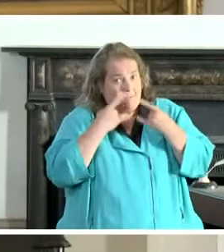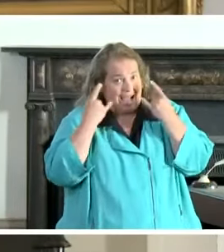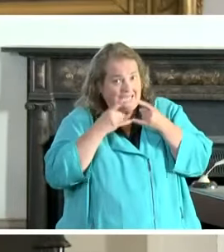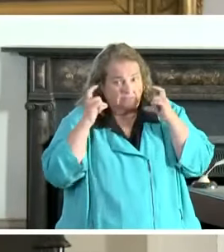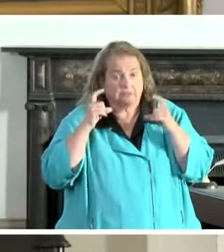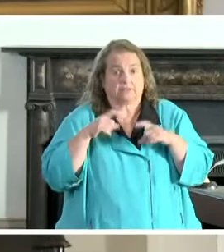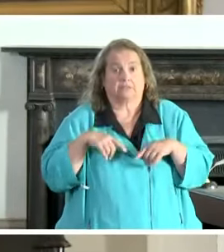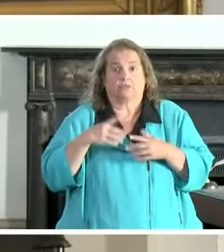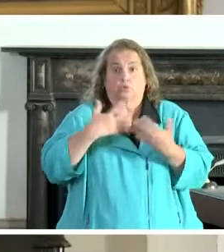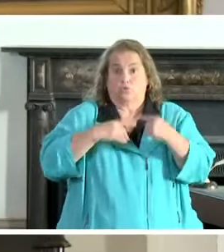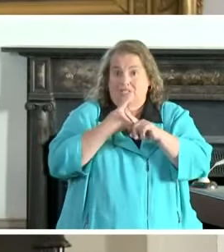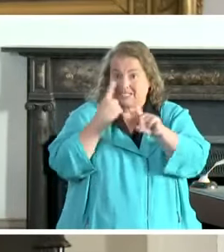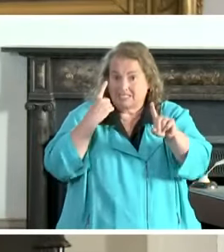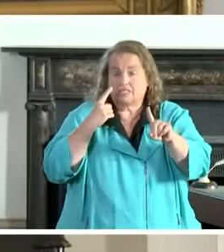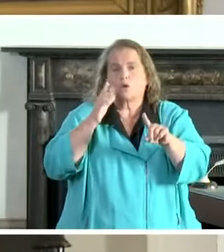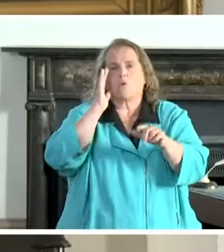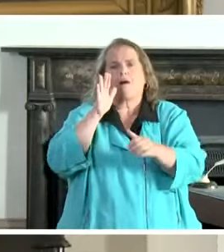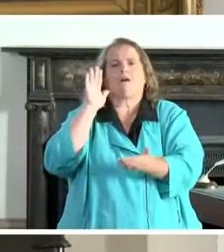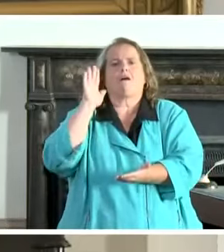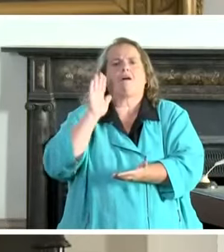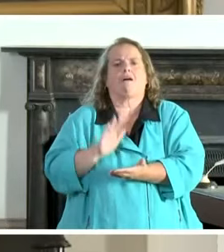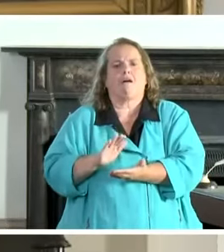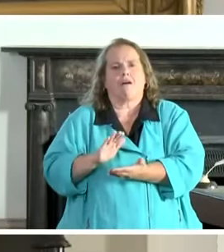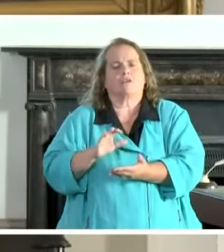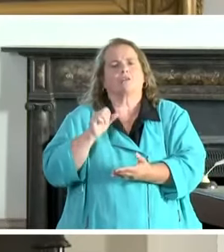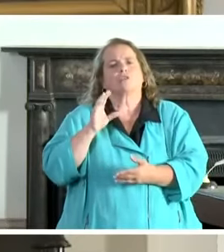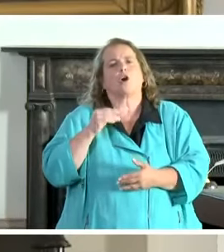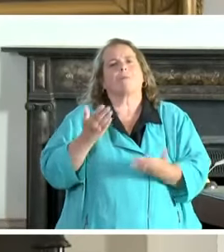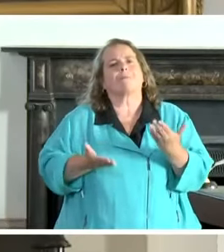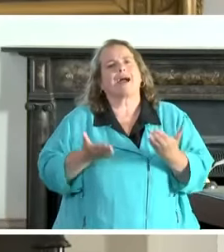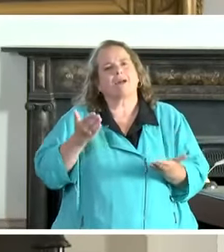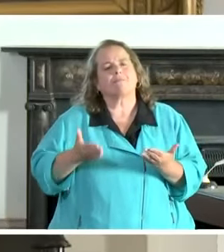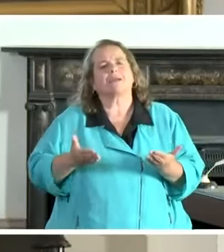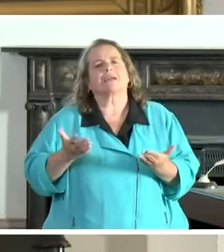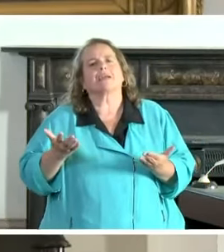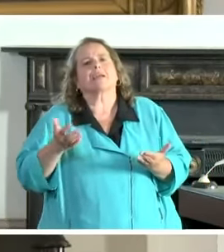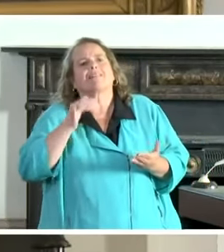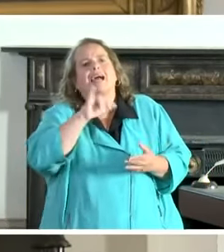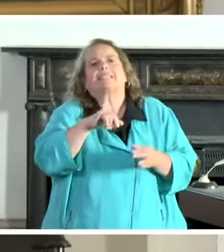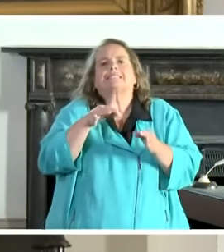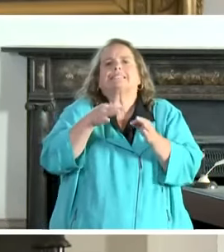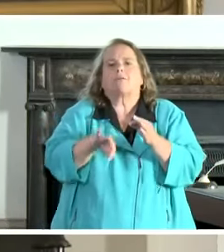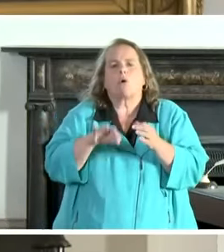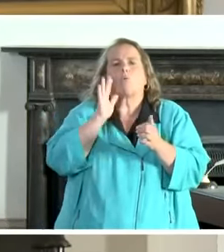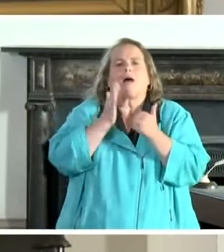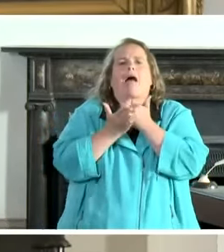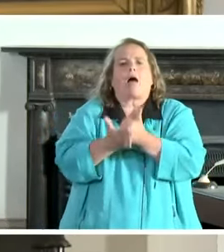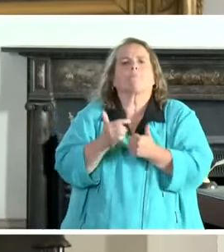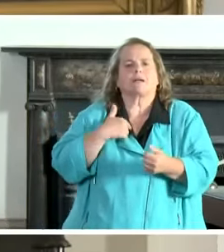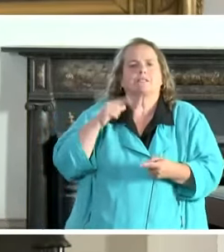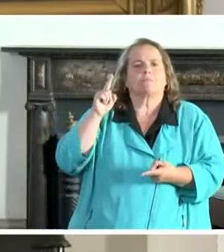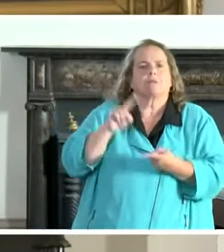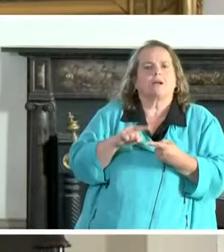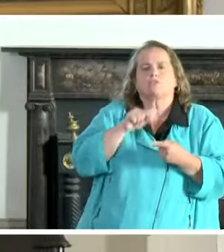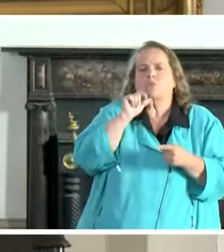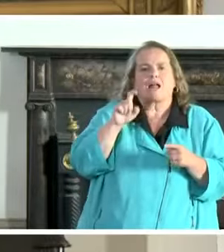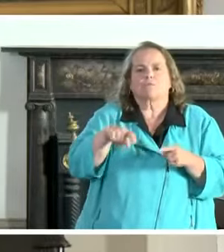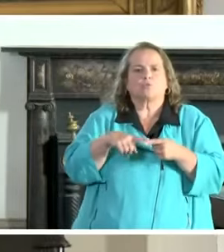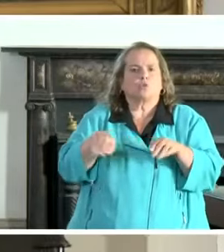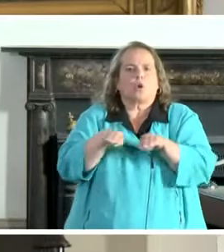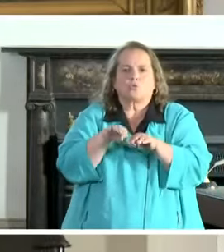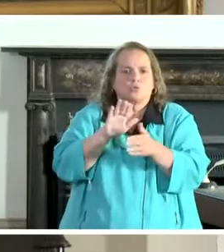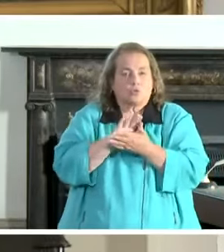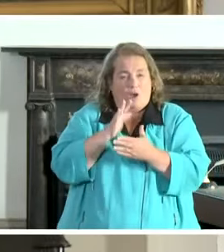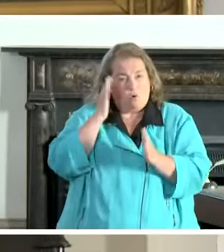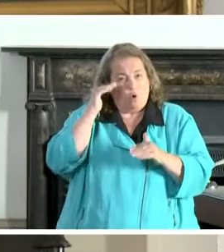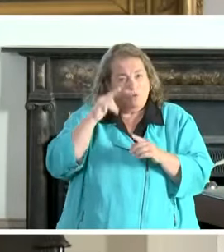doing social distancing and other relatively inconvenient but simple measures can help us to minimize having to do that. So I think our